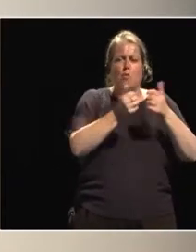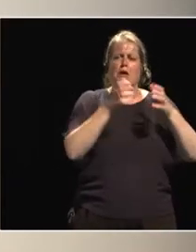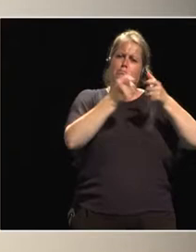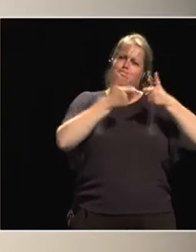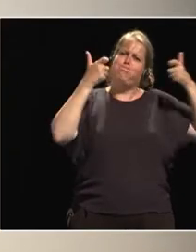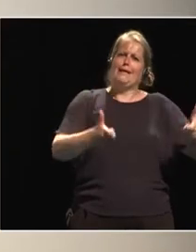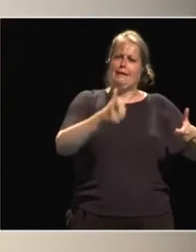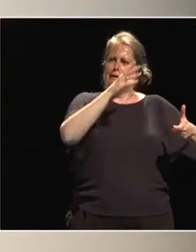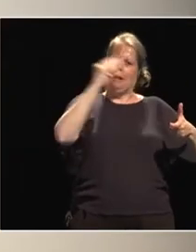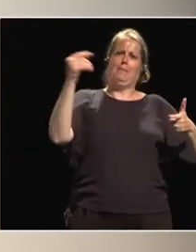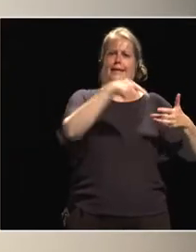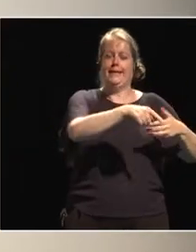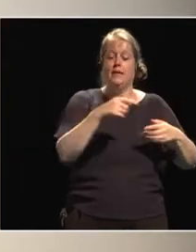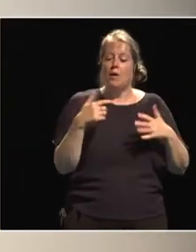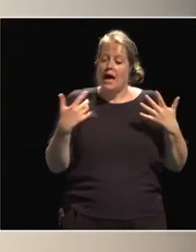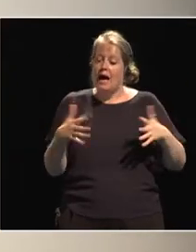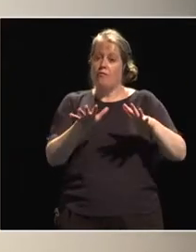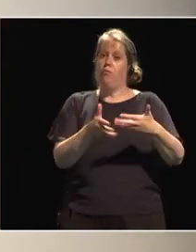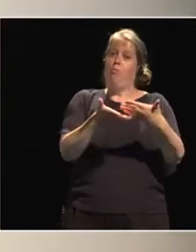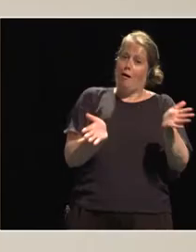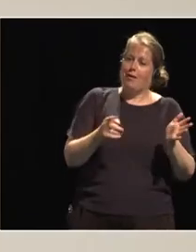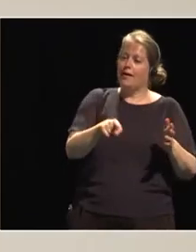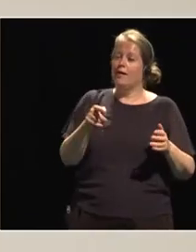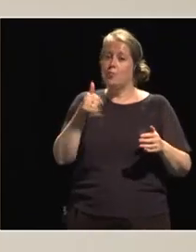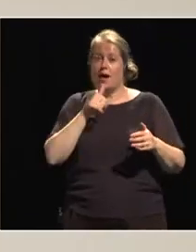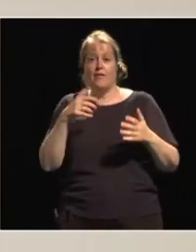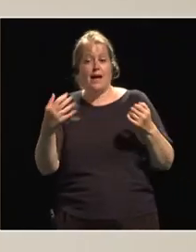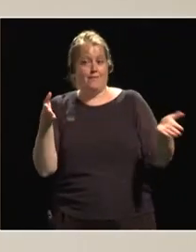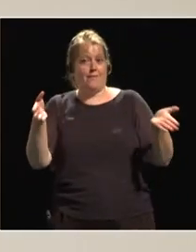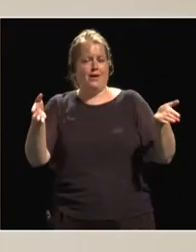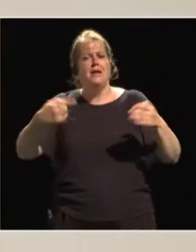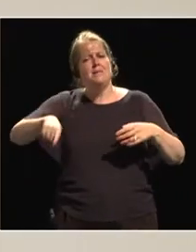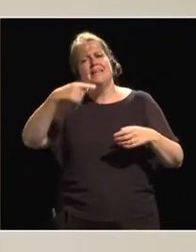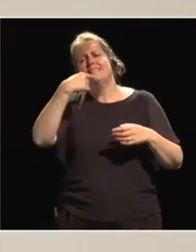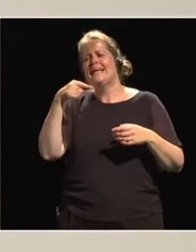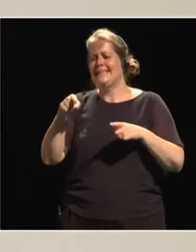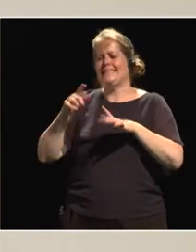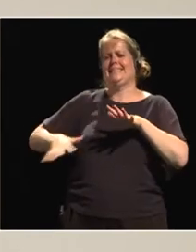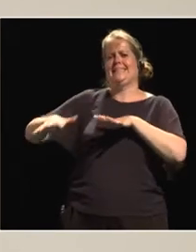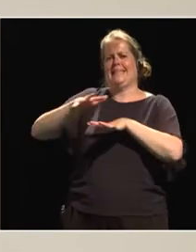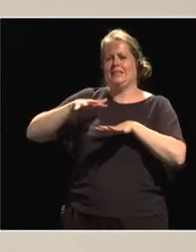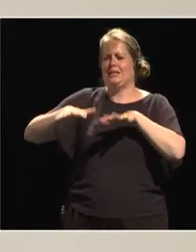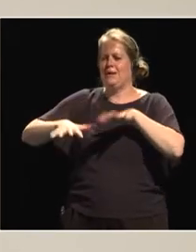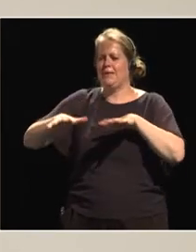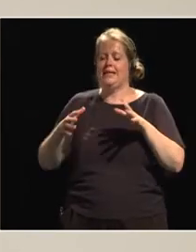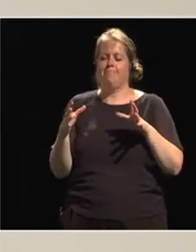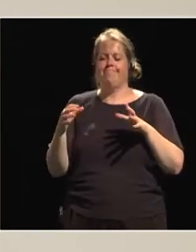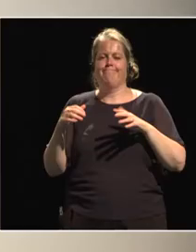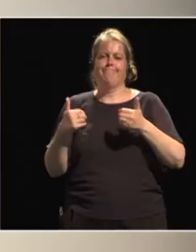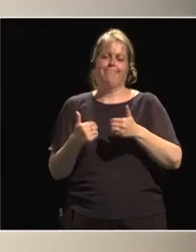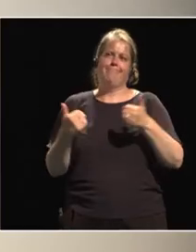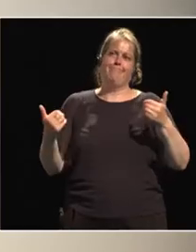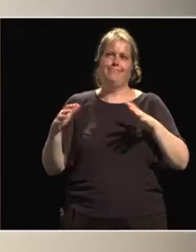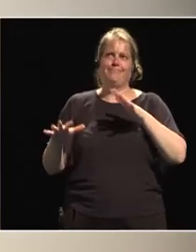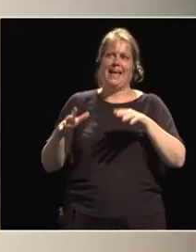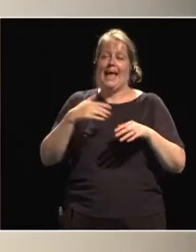We have public and private, but as you say, it's a sort of a sector that we should take a little bit aside from, it's not